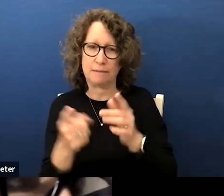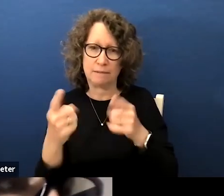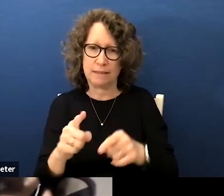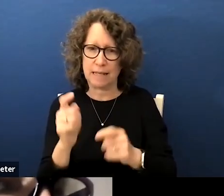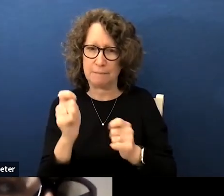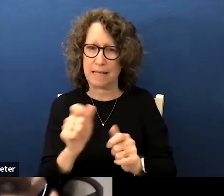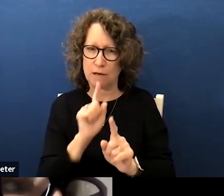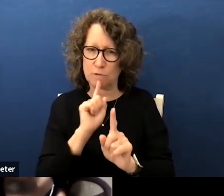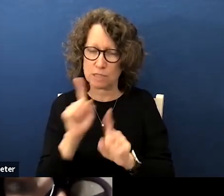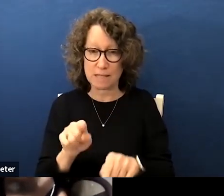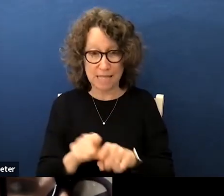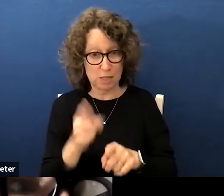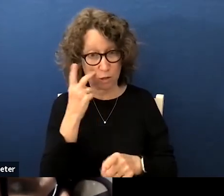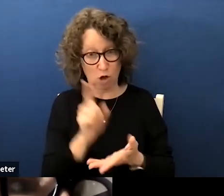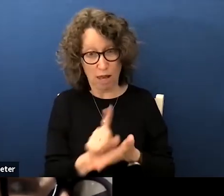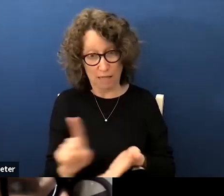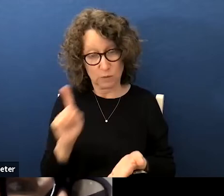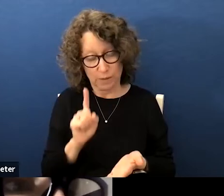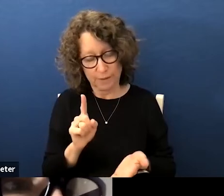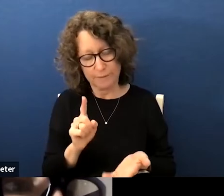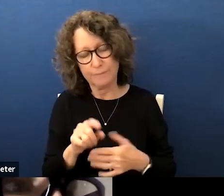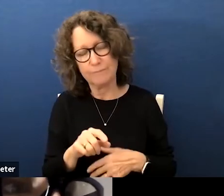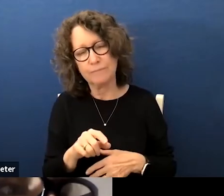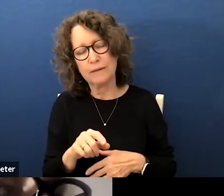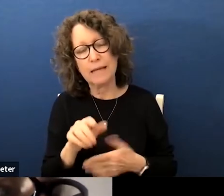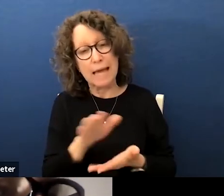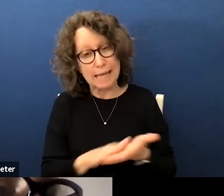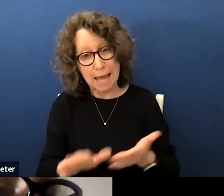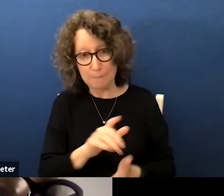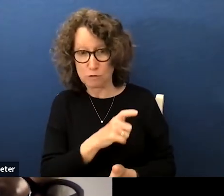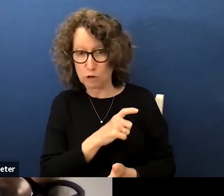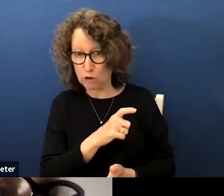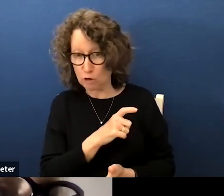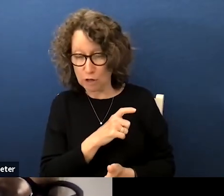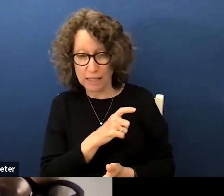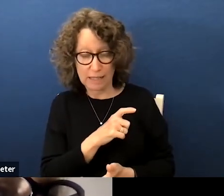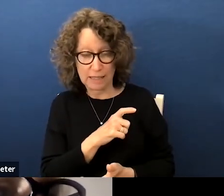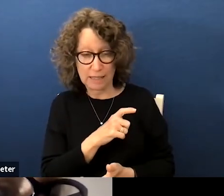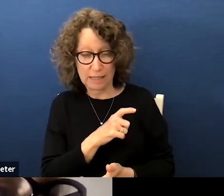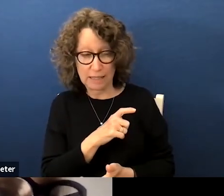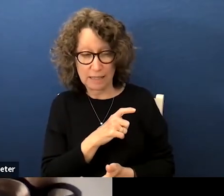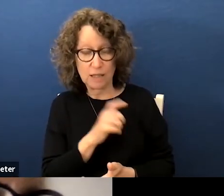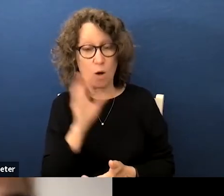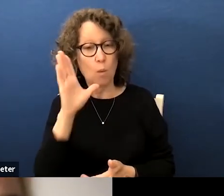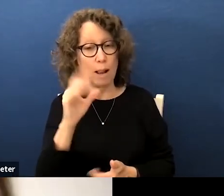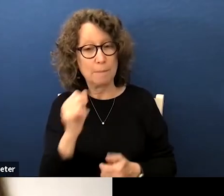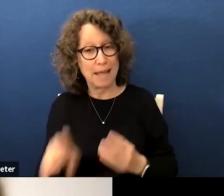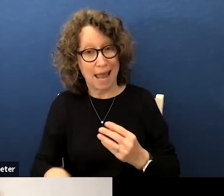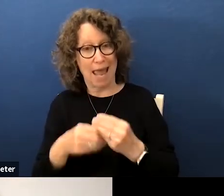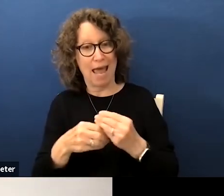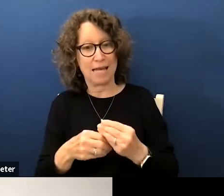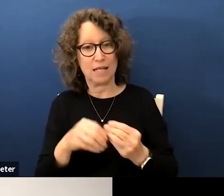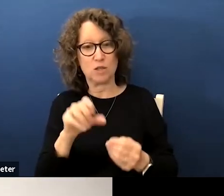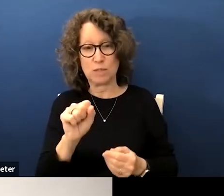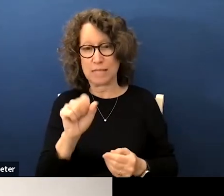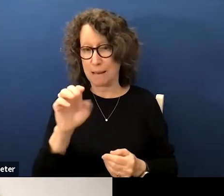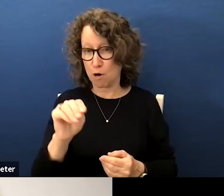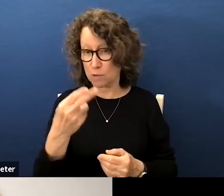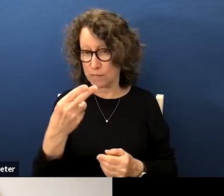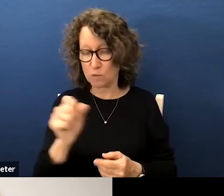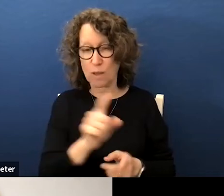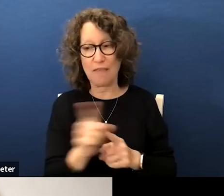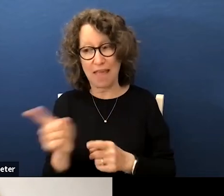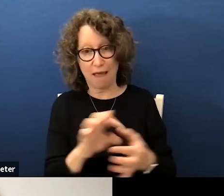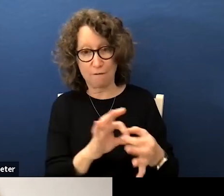immediate attention like we saw last week campus security will be added to san marcos and they have